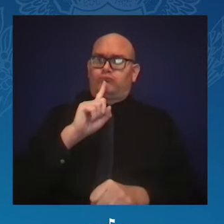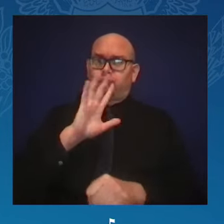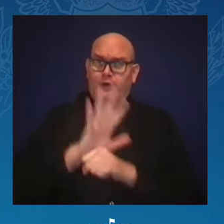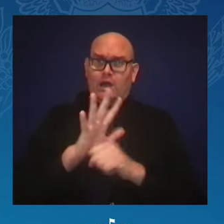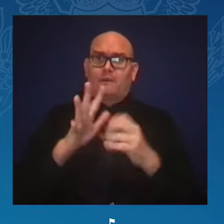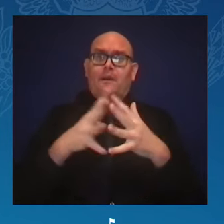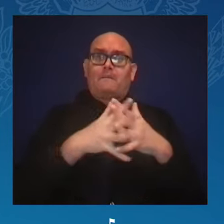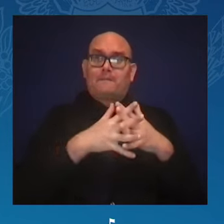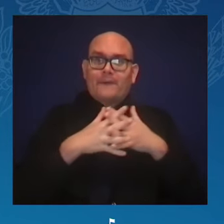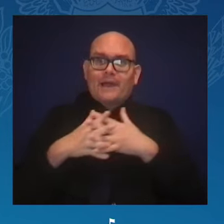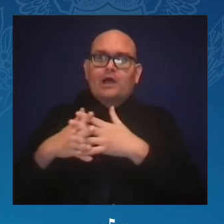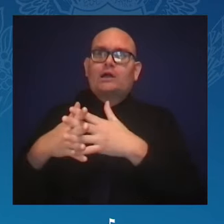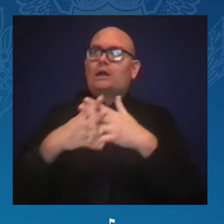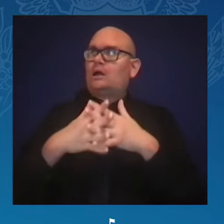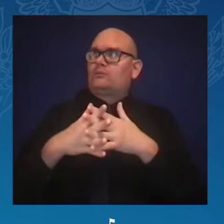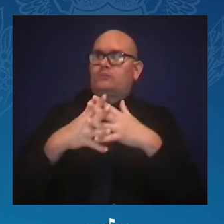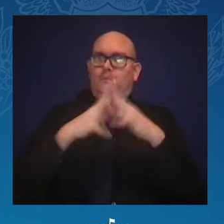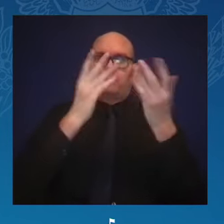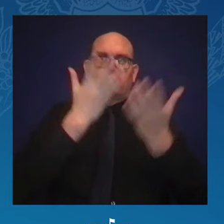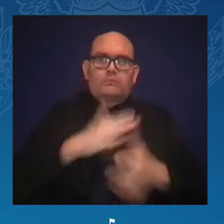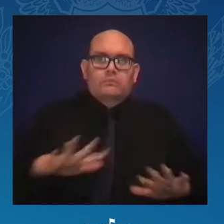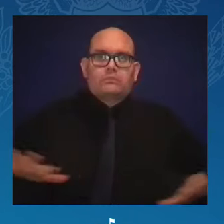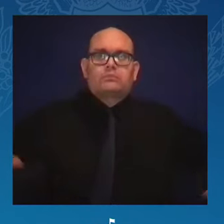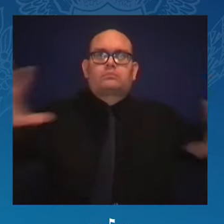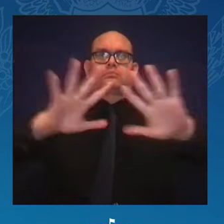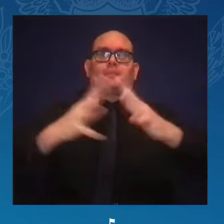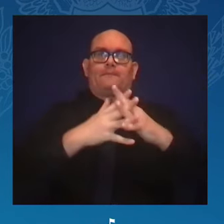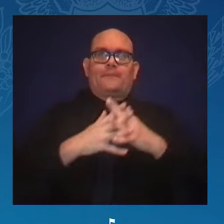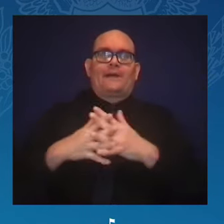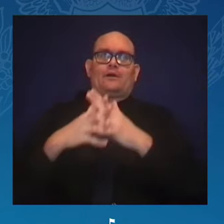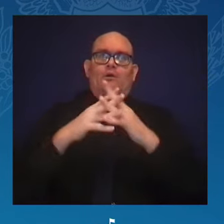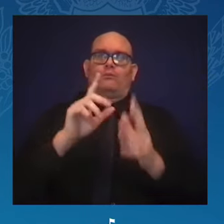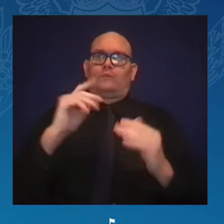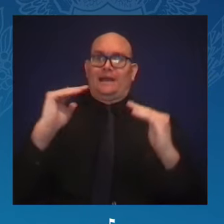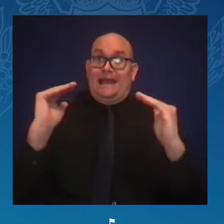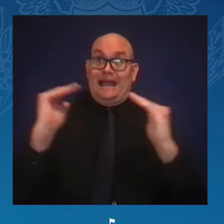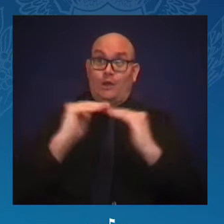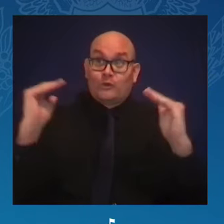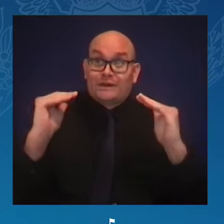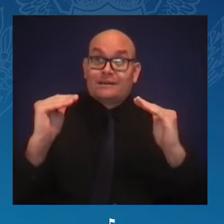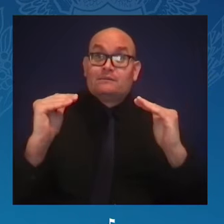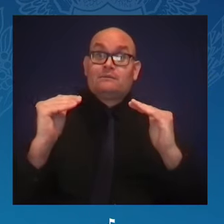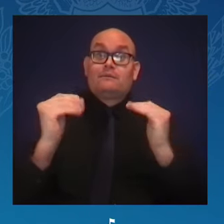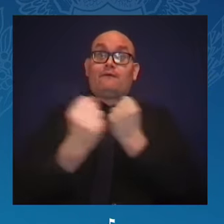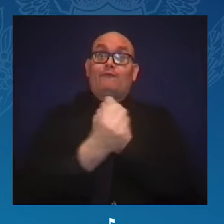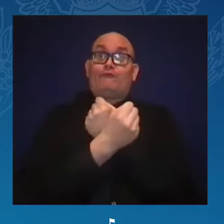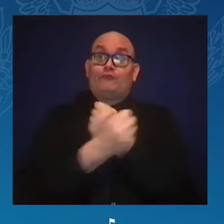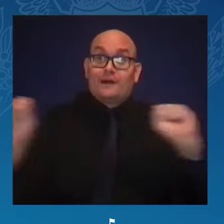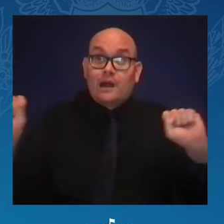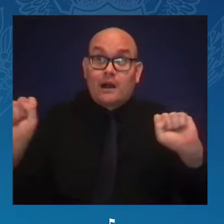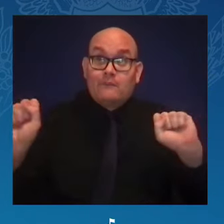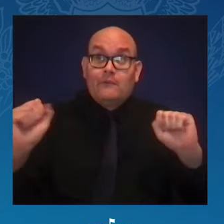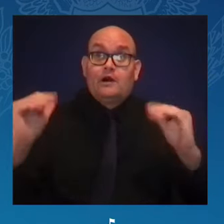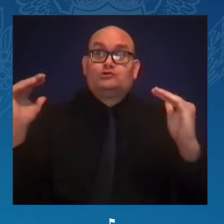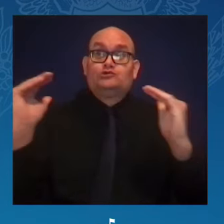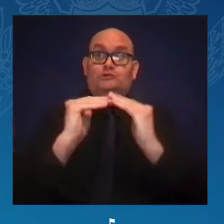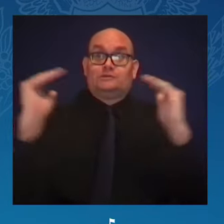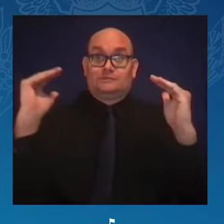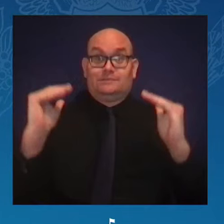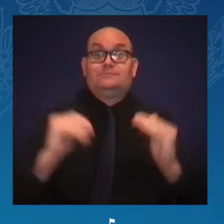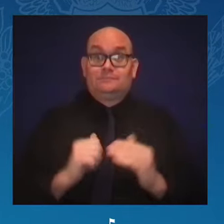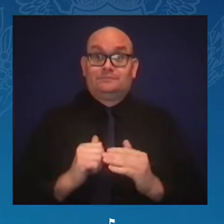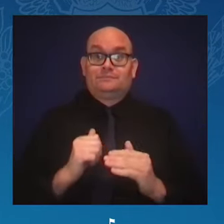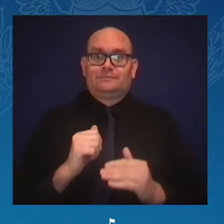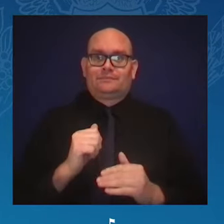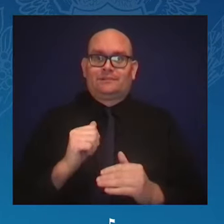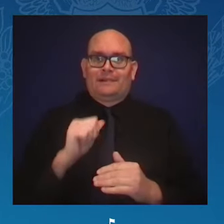of equality, freedom, and justice, not for some, but for